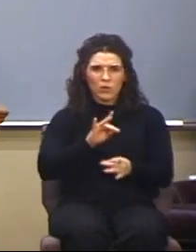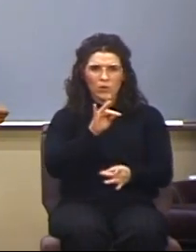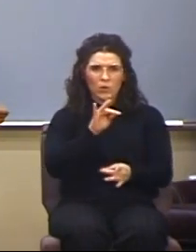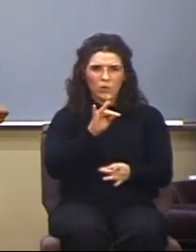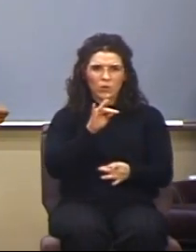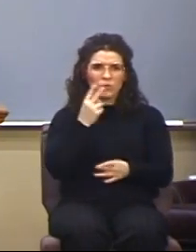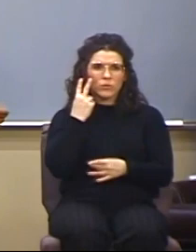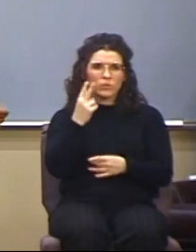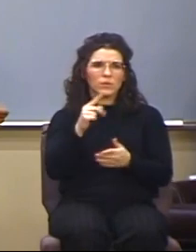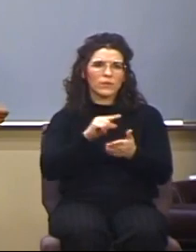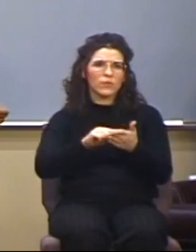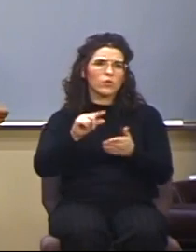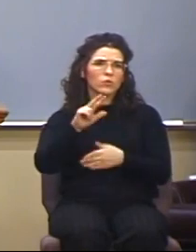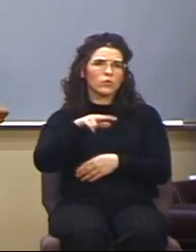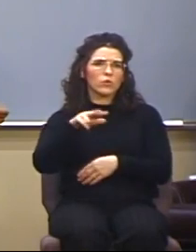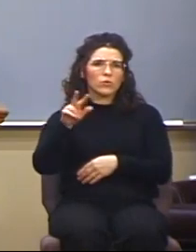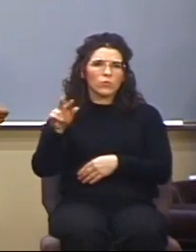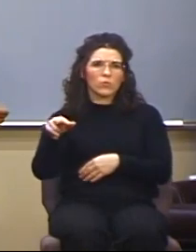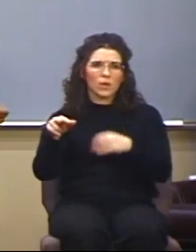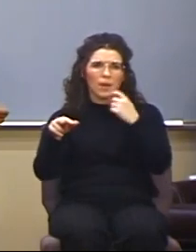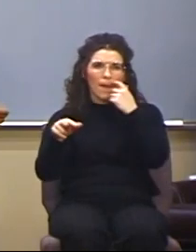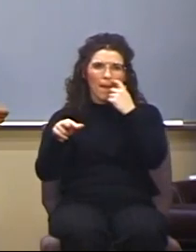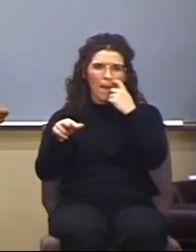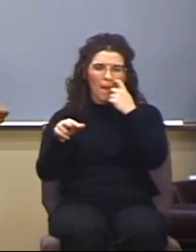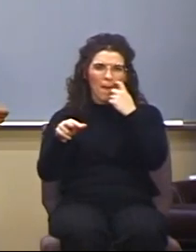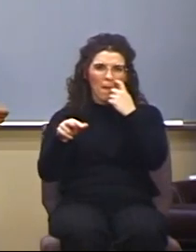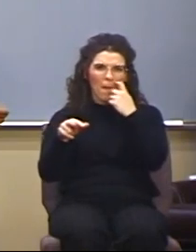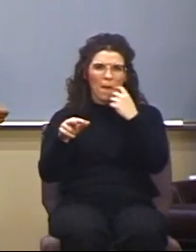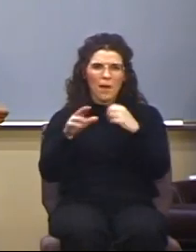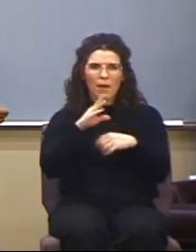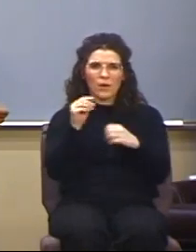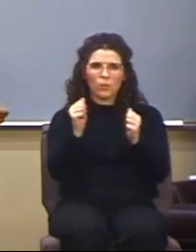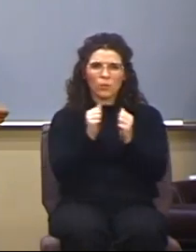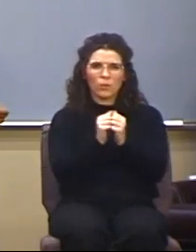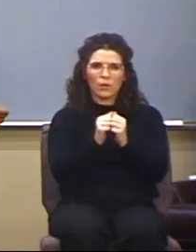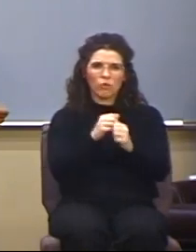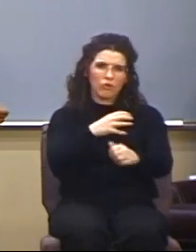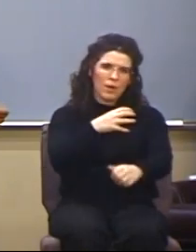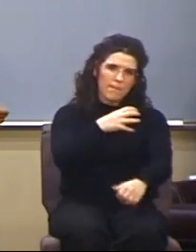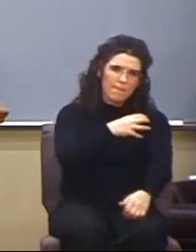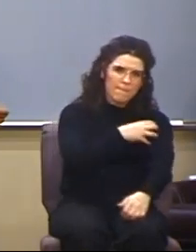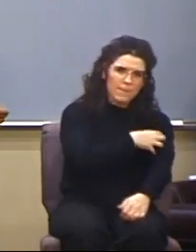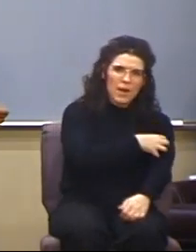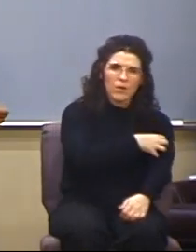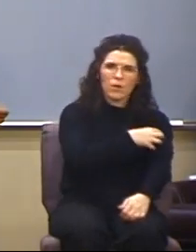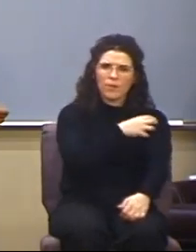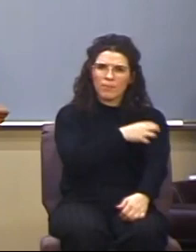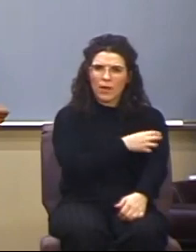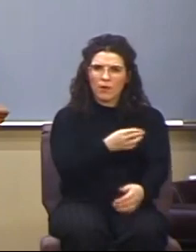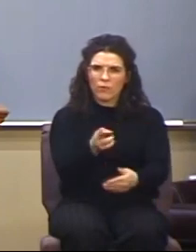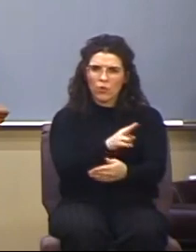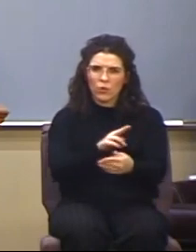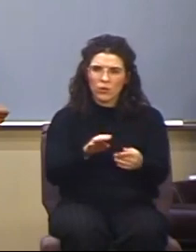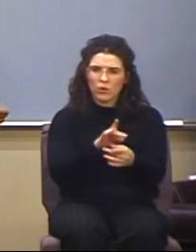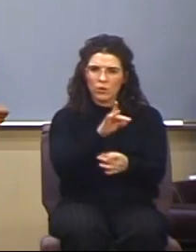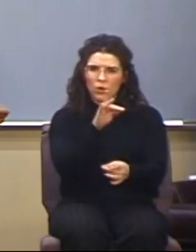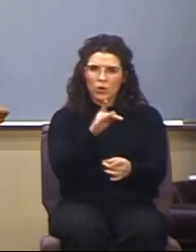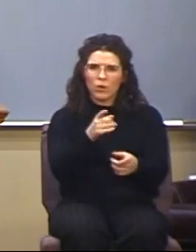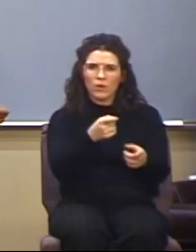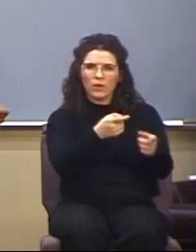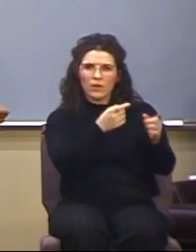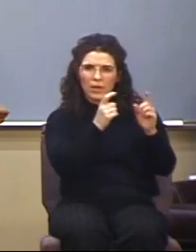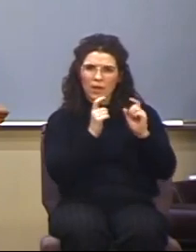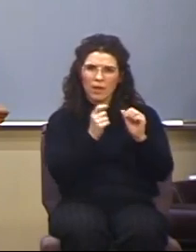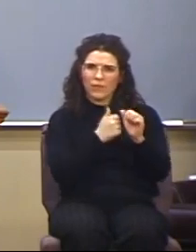Drop down to verse 33. And with great power, that's the power of the Holy Ghost, gave